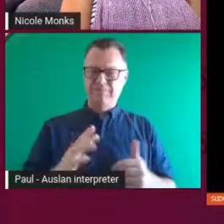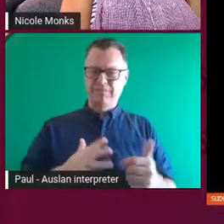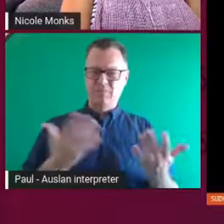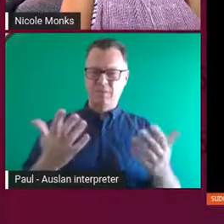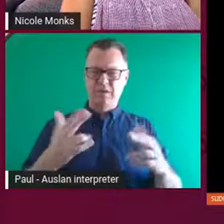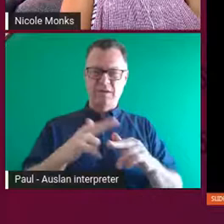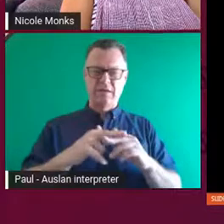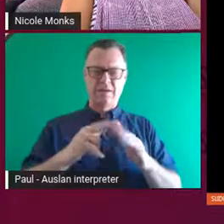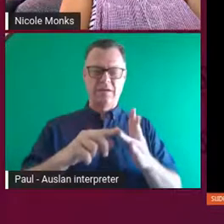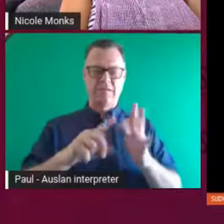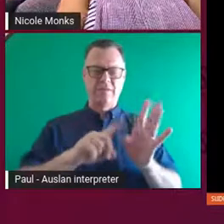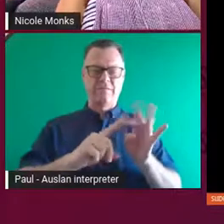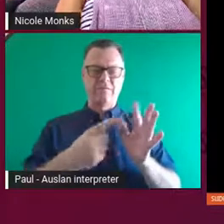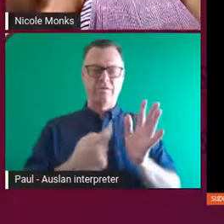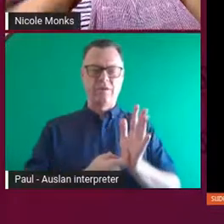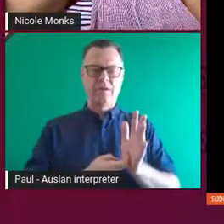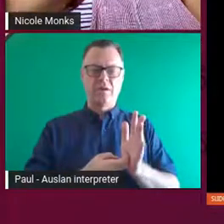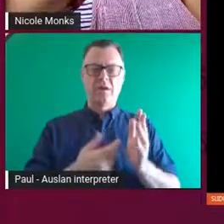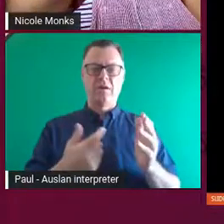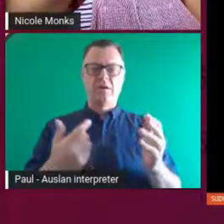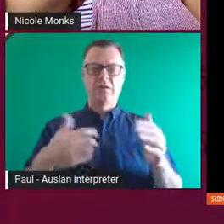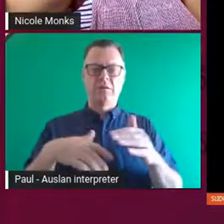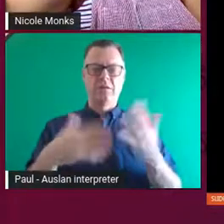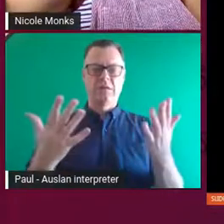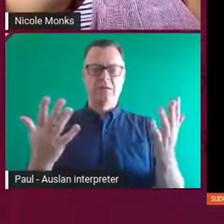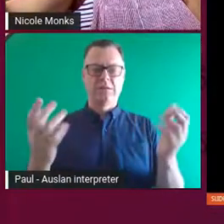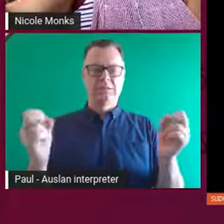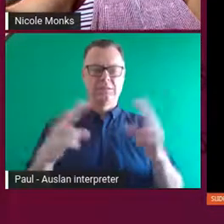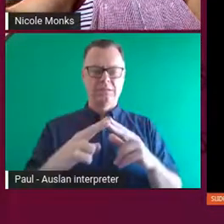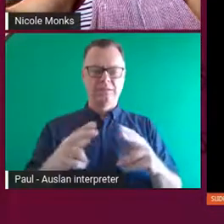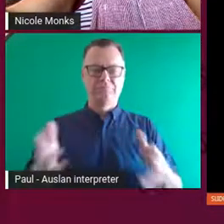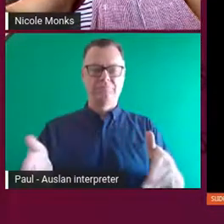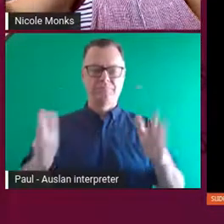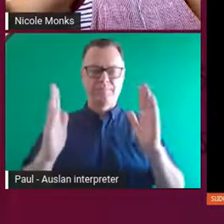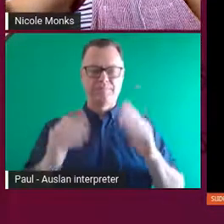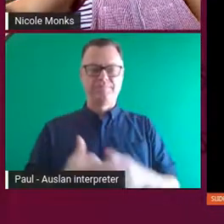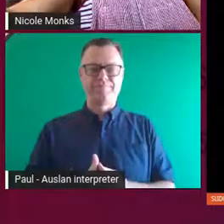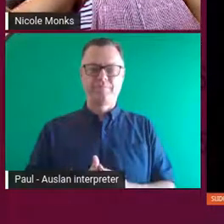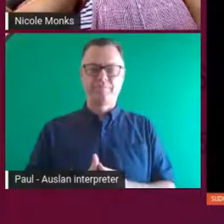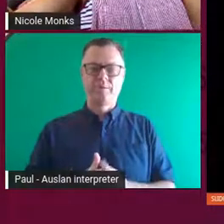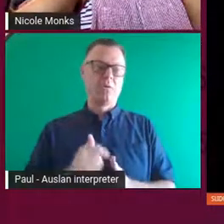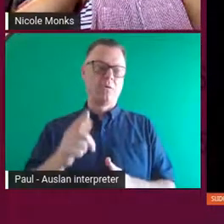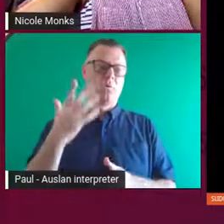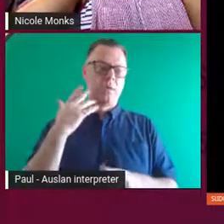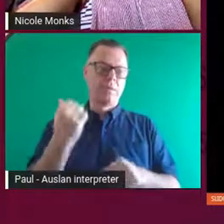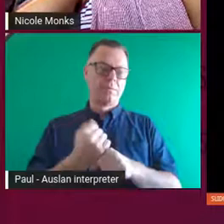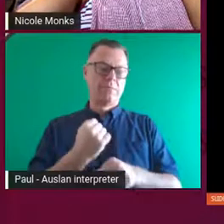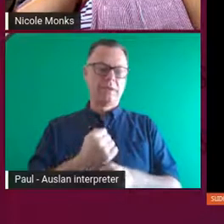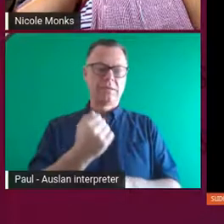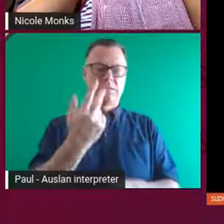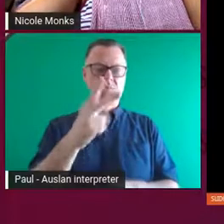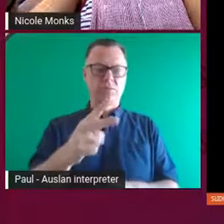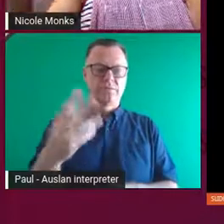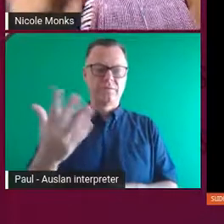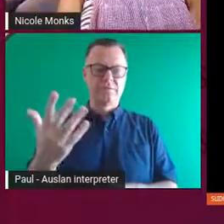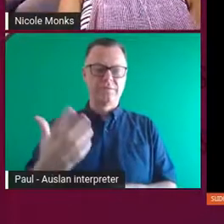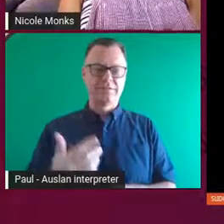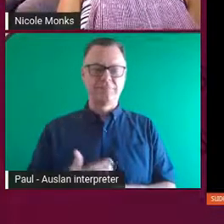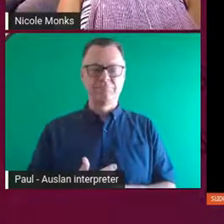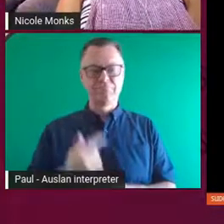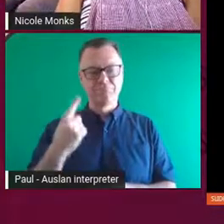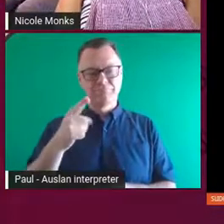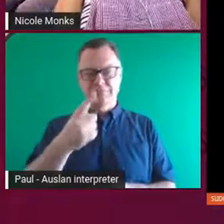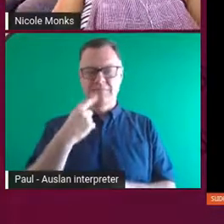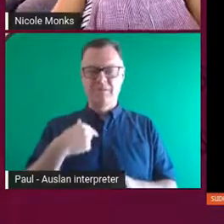in Sydney that you made in 2015. So I'm wondering if you could tell us a little bit about